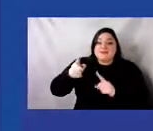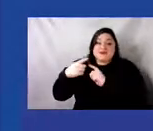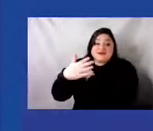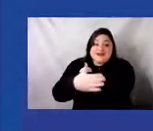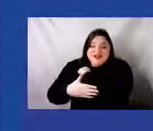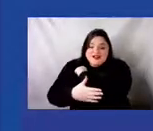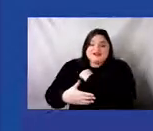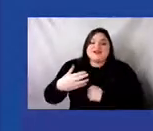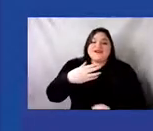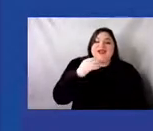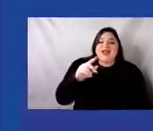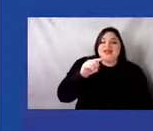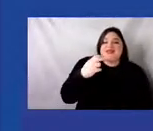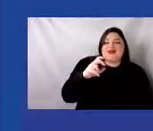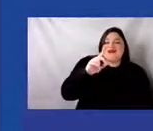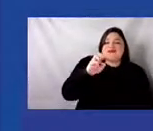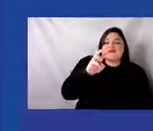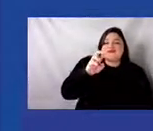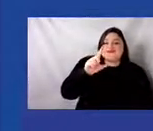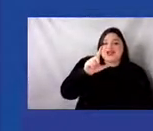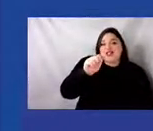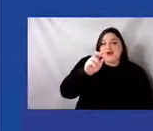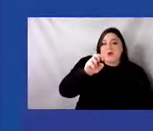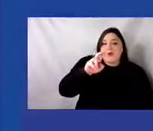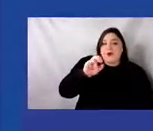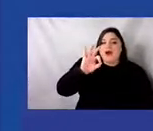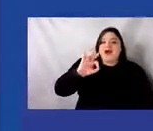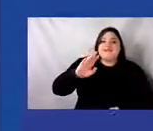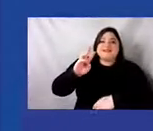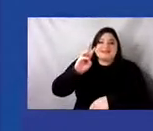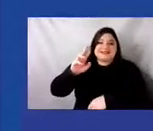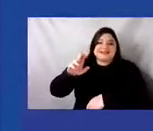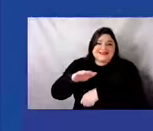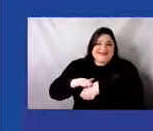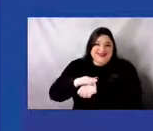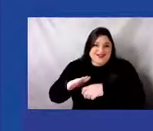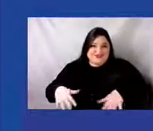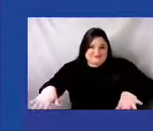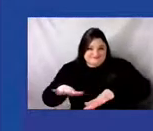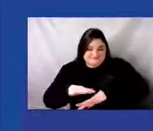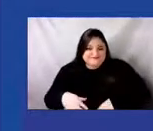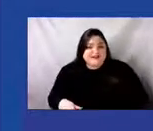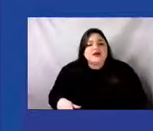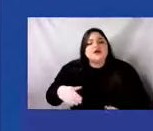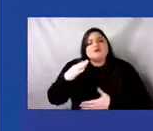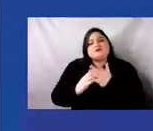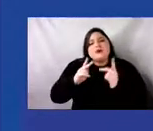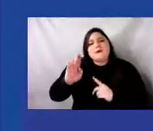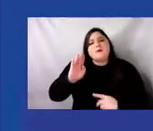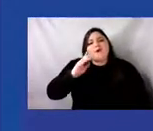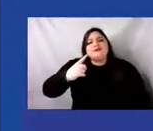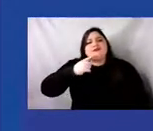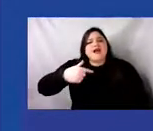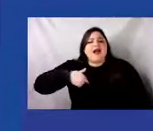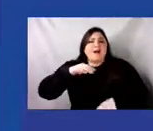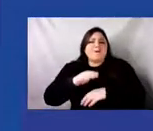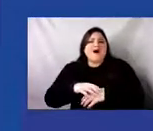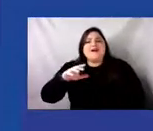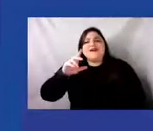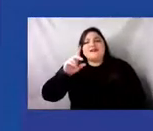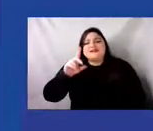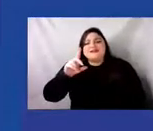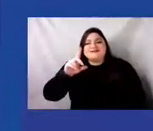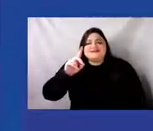So a lot of people will say that they're on Lenape and Canarsie land or Lenape and Wappinger land,